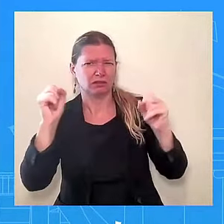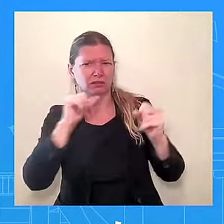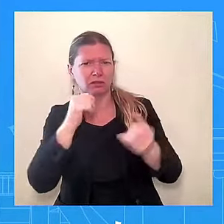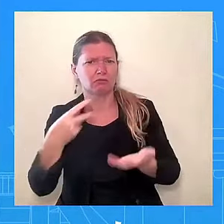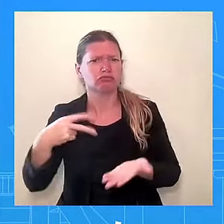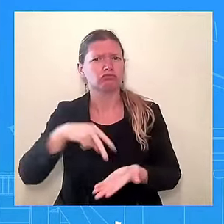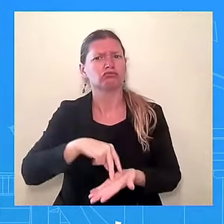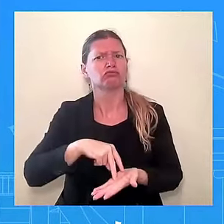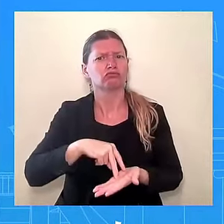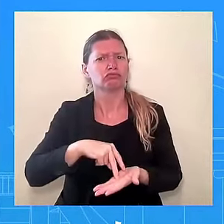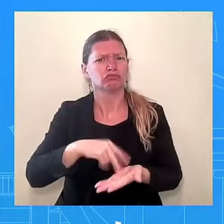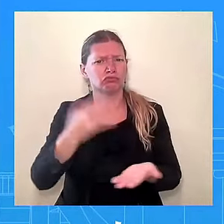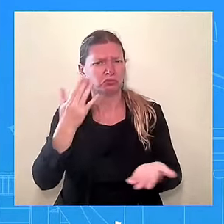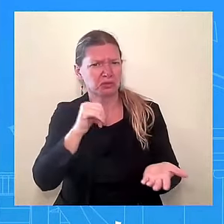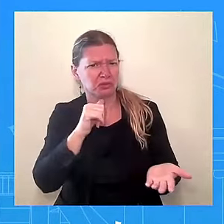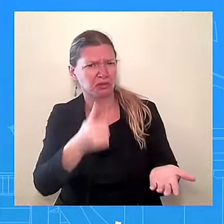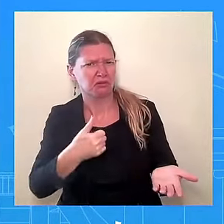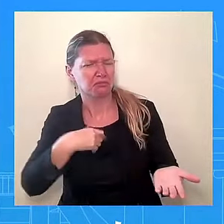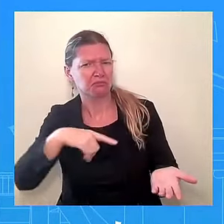going to get into